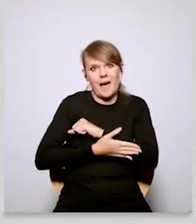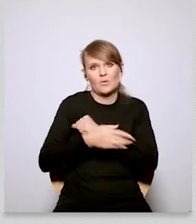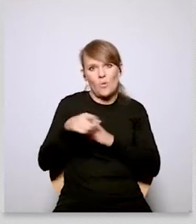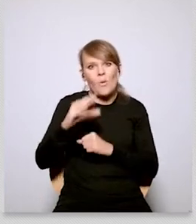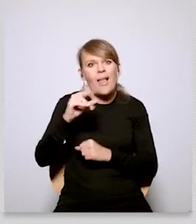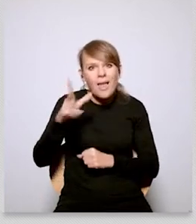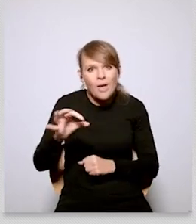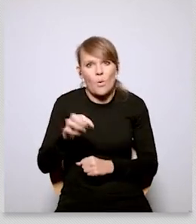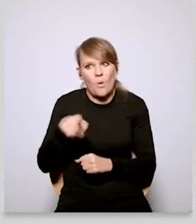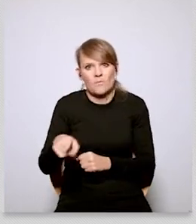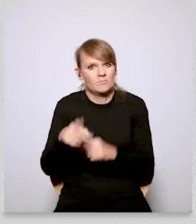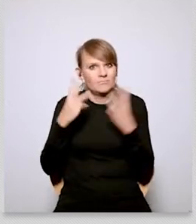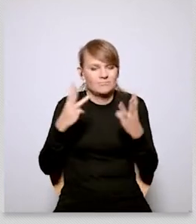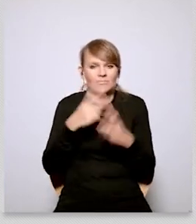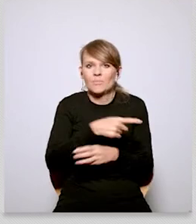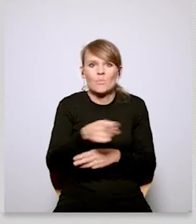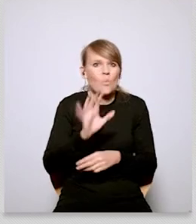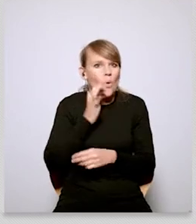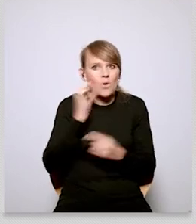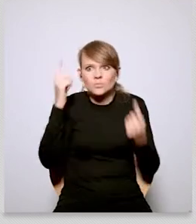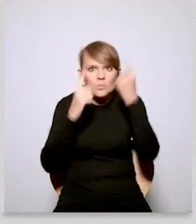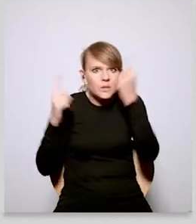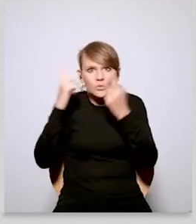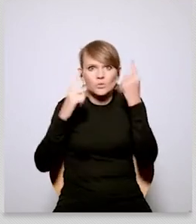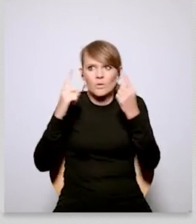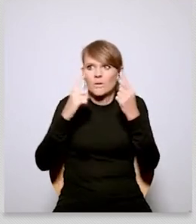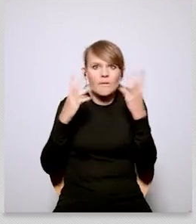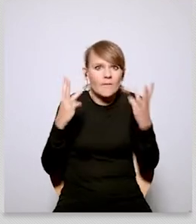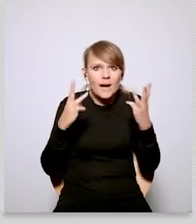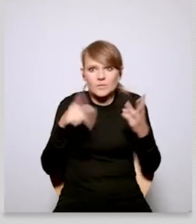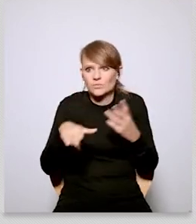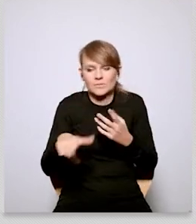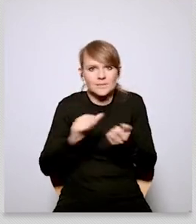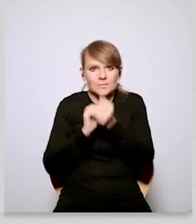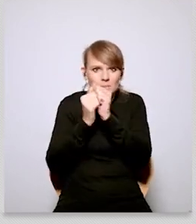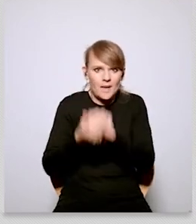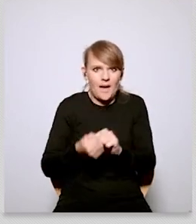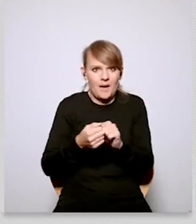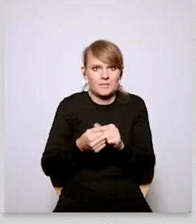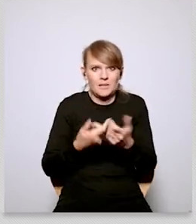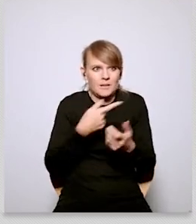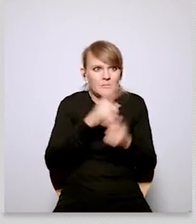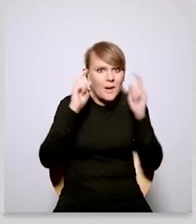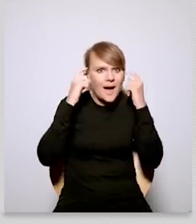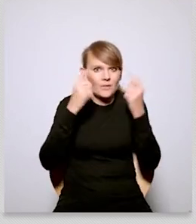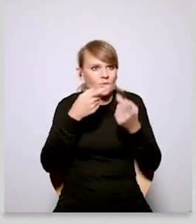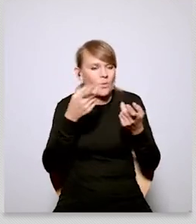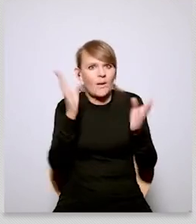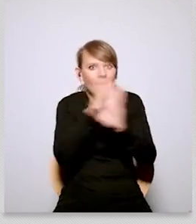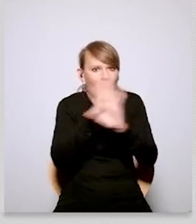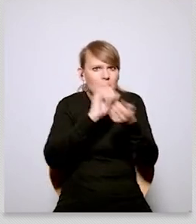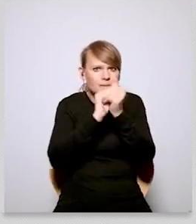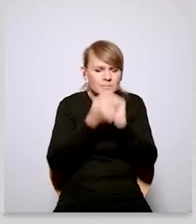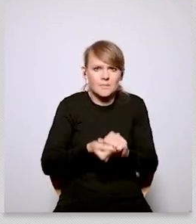are actually quite supportive when it comes to green topics so they are very much in in favor of combating